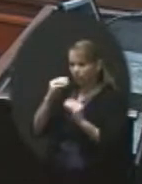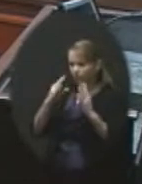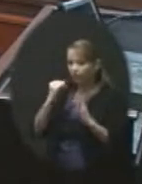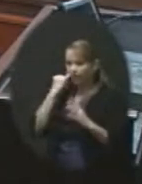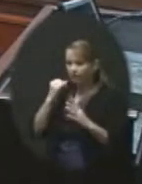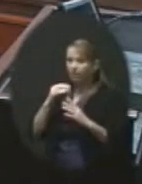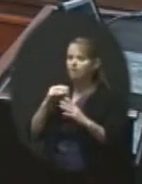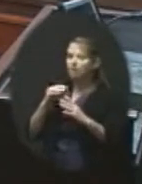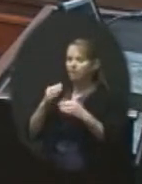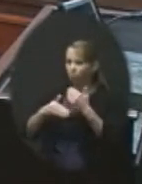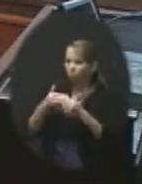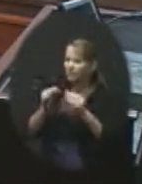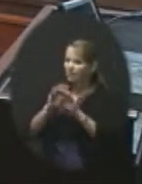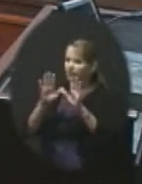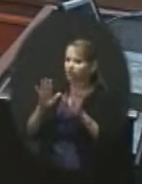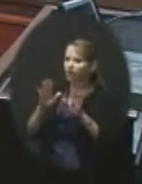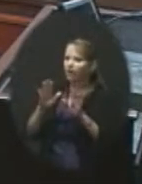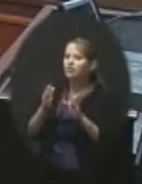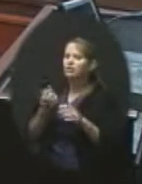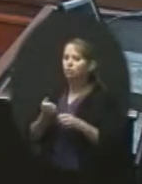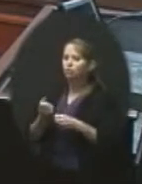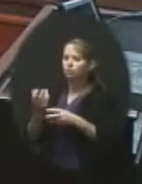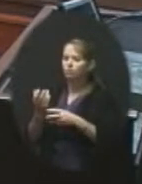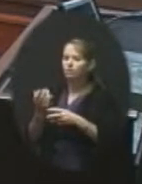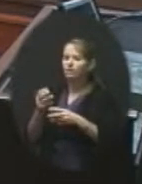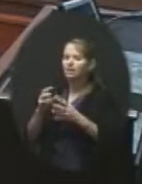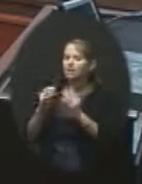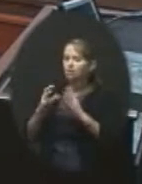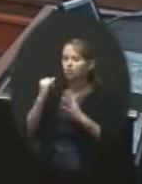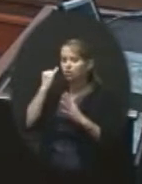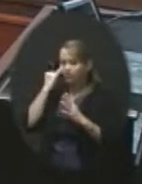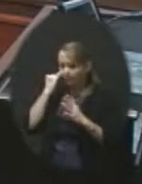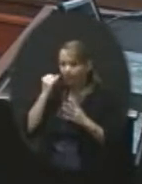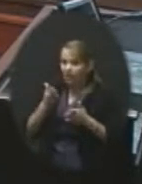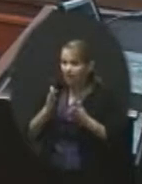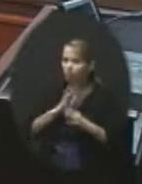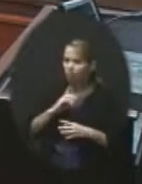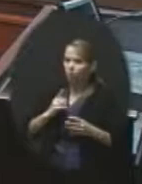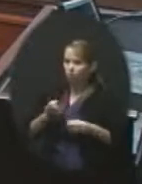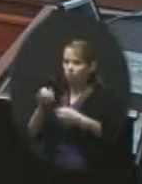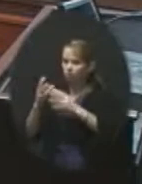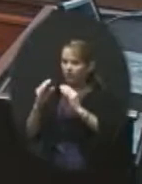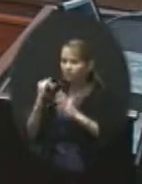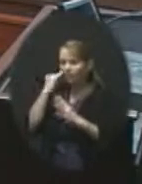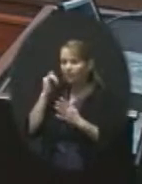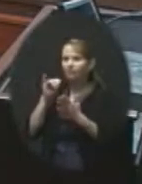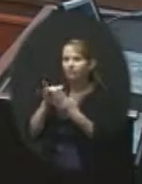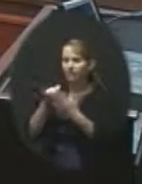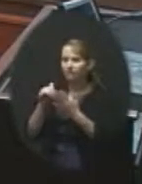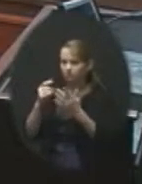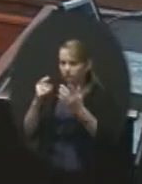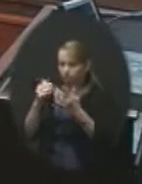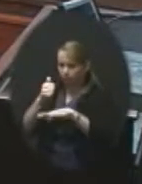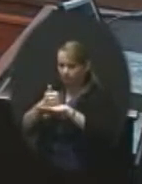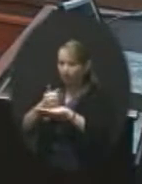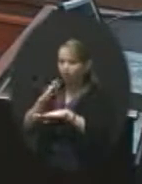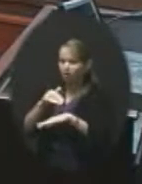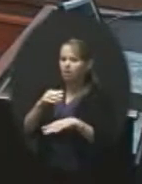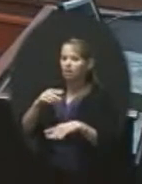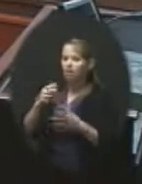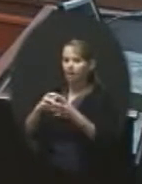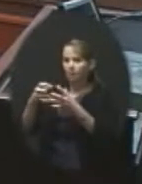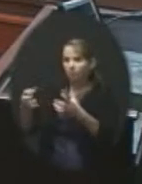Education remove teachers as long as such removal is supported by a preponderance of evidence. The board's decision should give